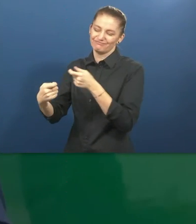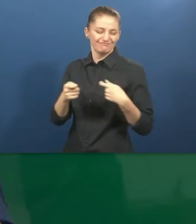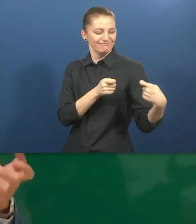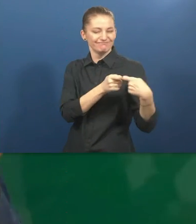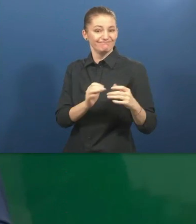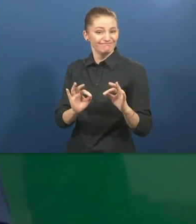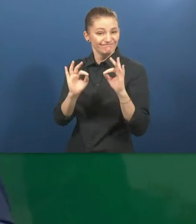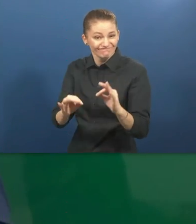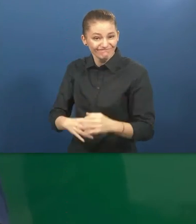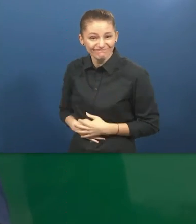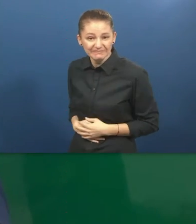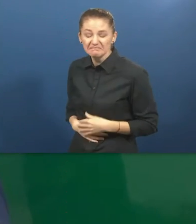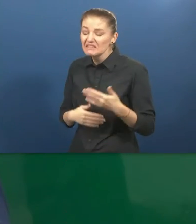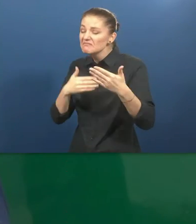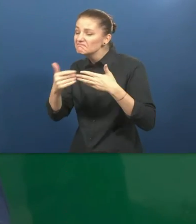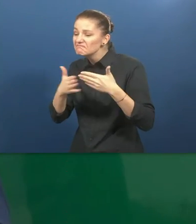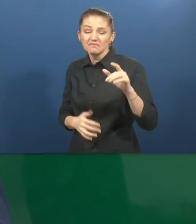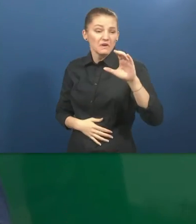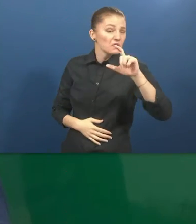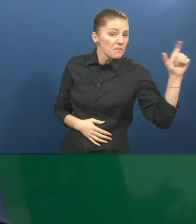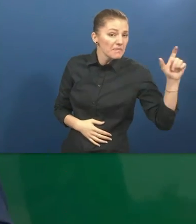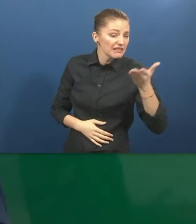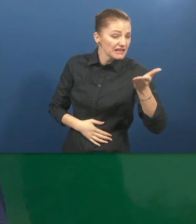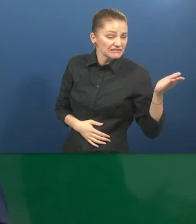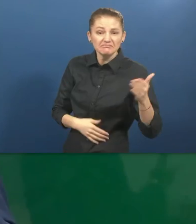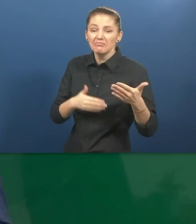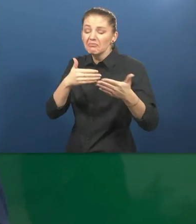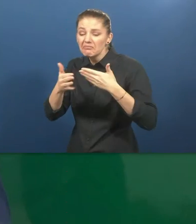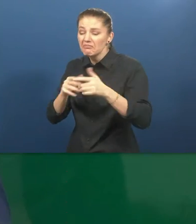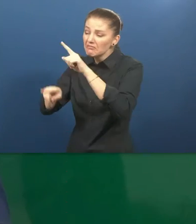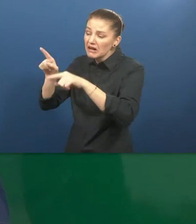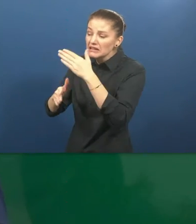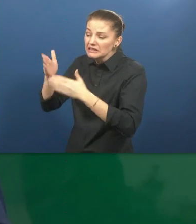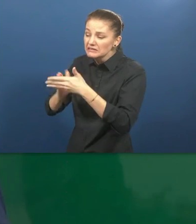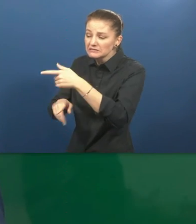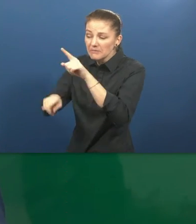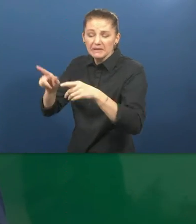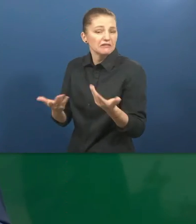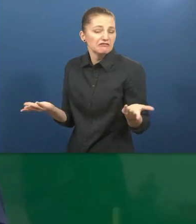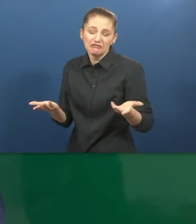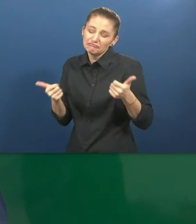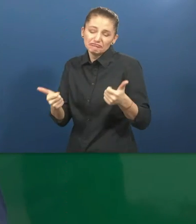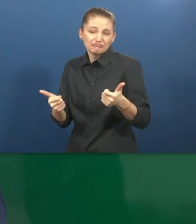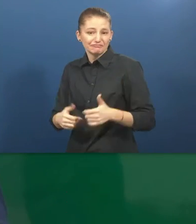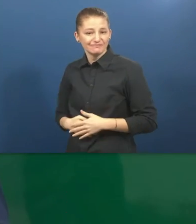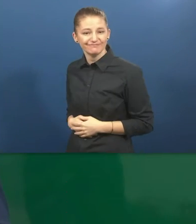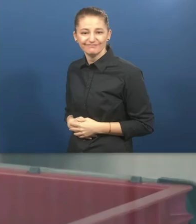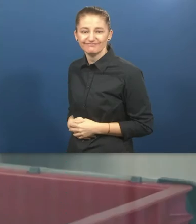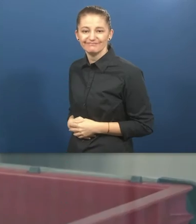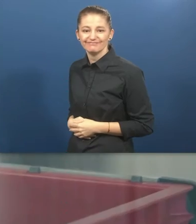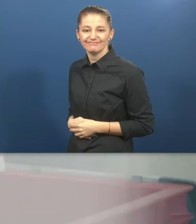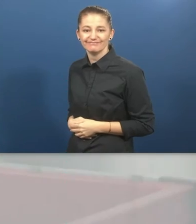program solves these two problems independently where and it doesn't matter which kind of company, which kind of disability.